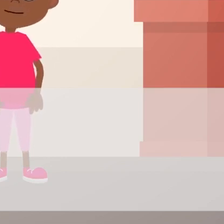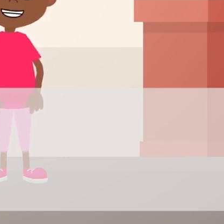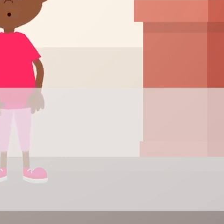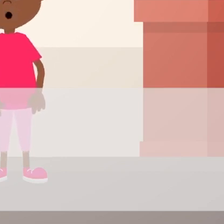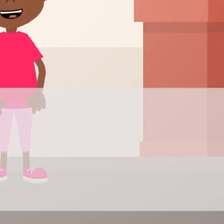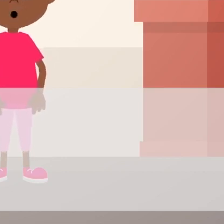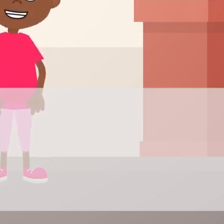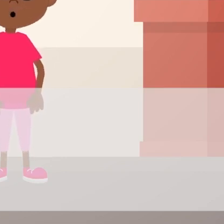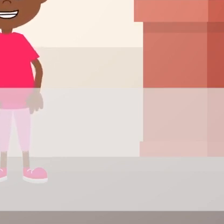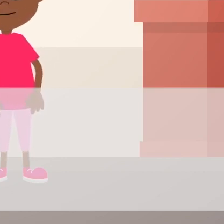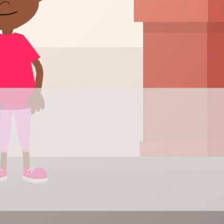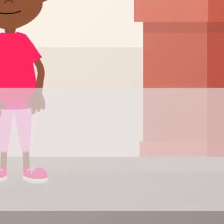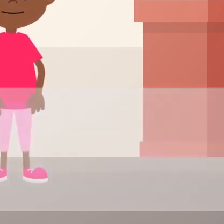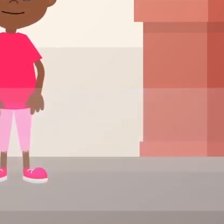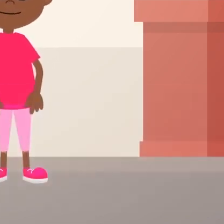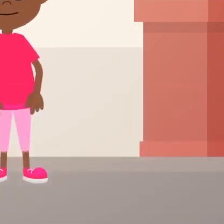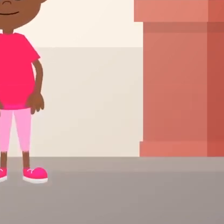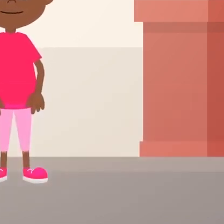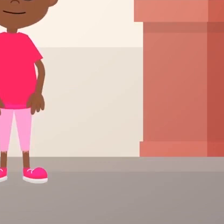up, just look up